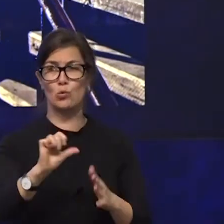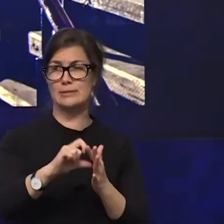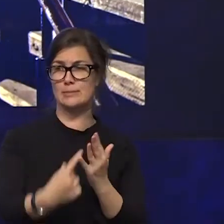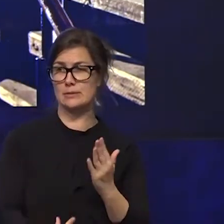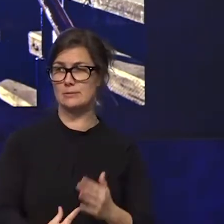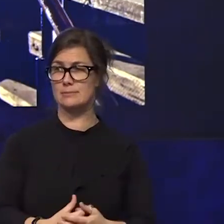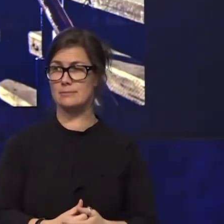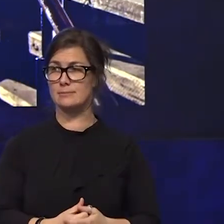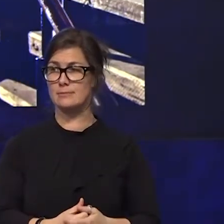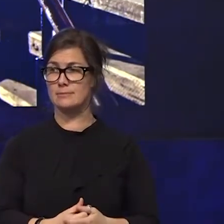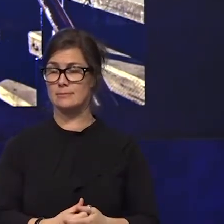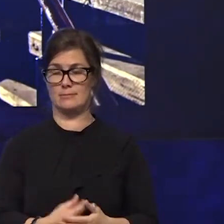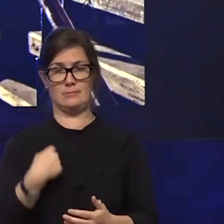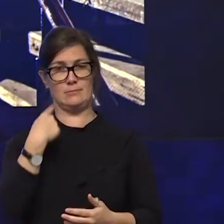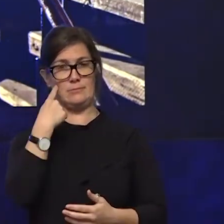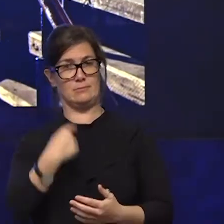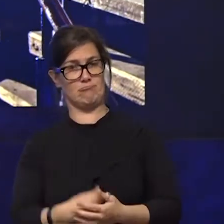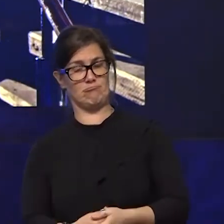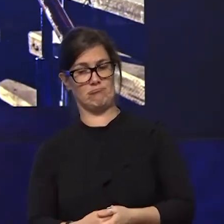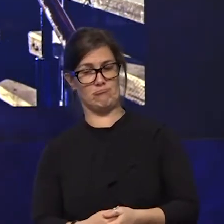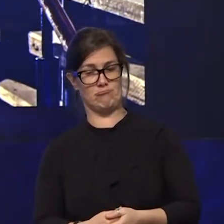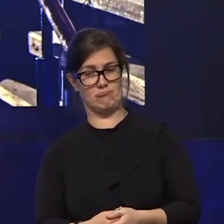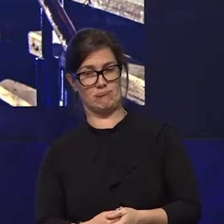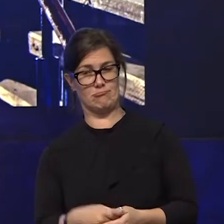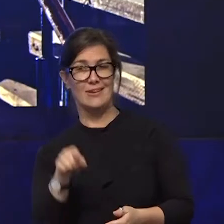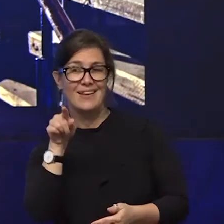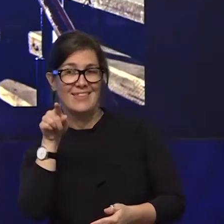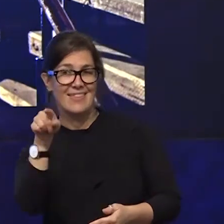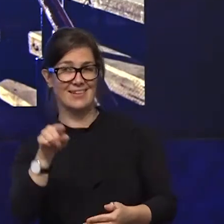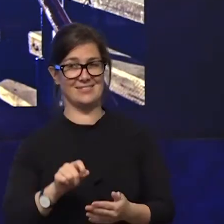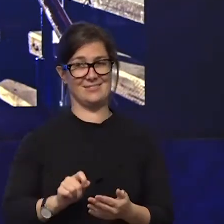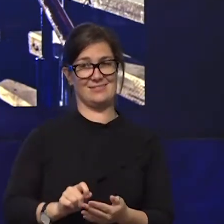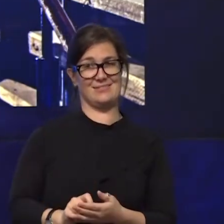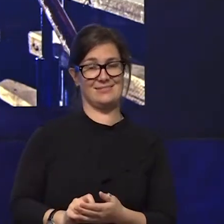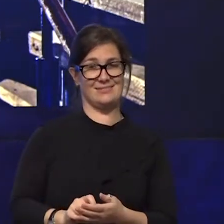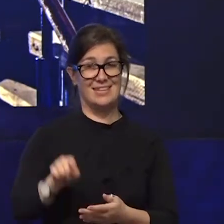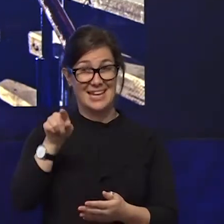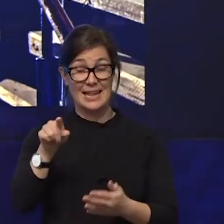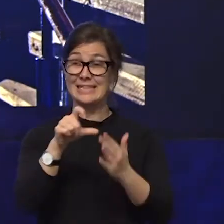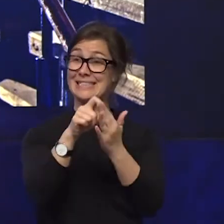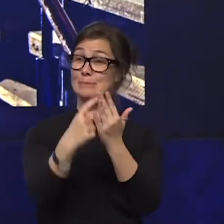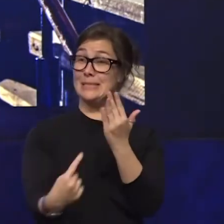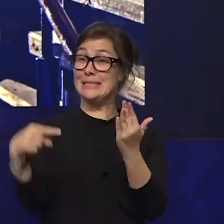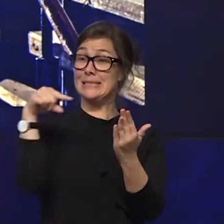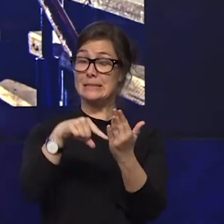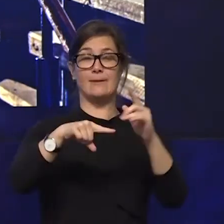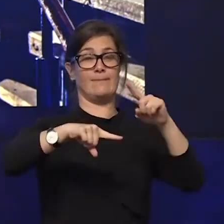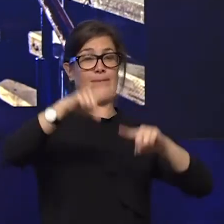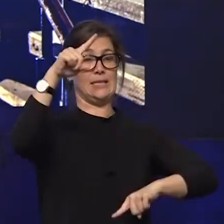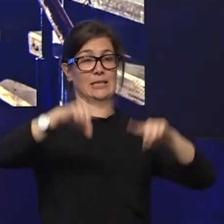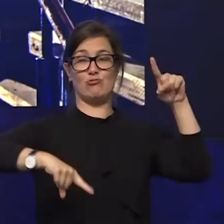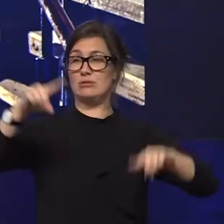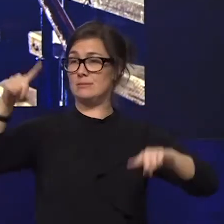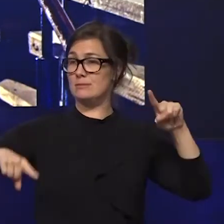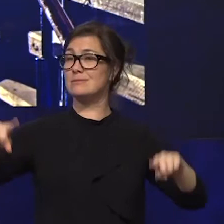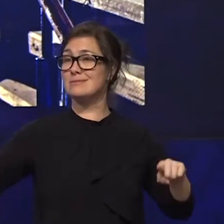and i think to myself that's precisely the point disability is as diverse and